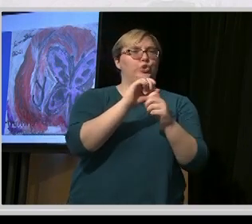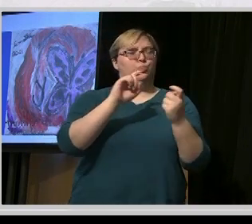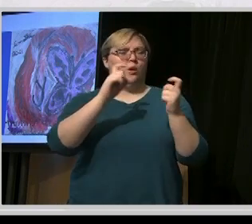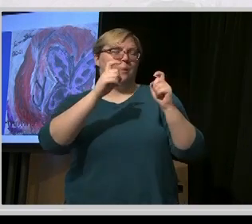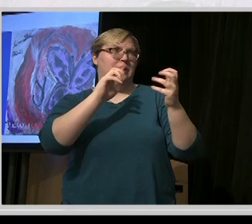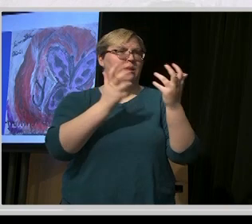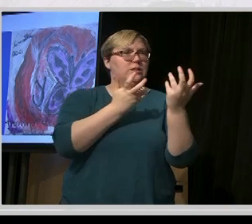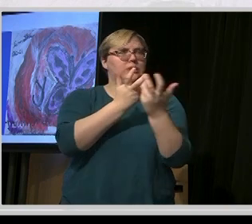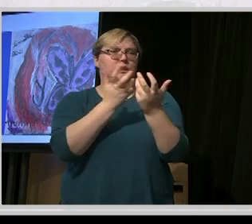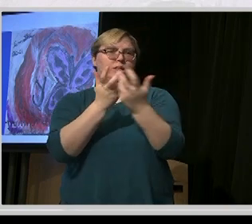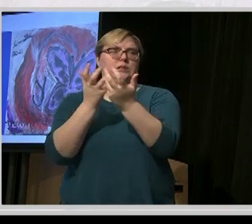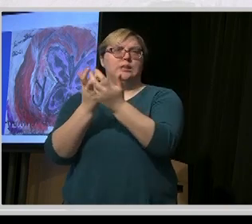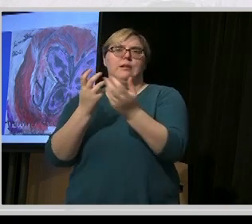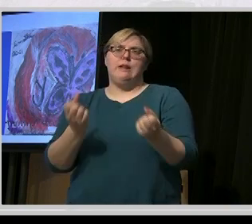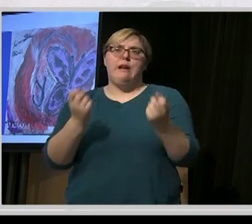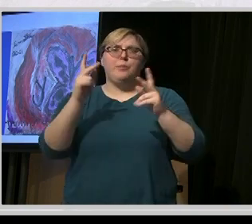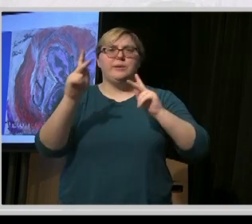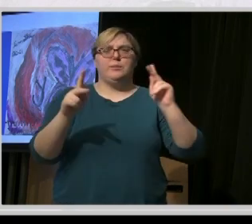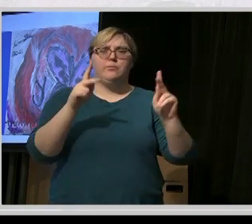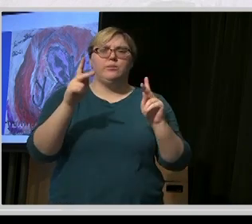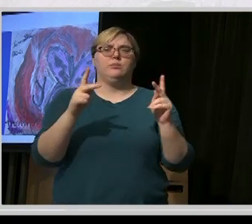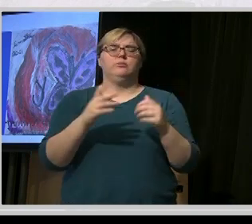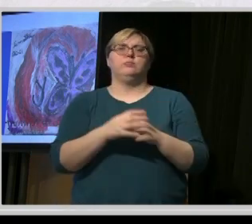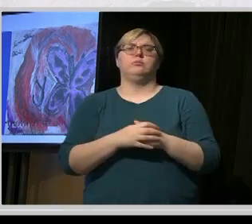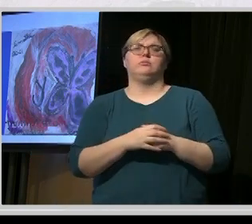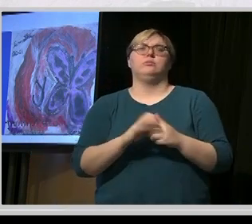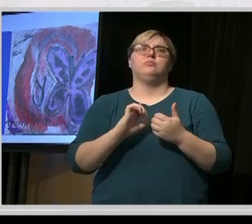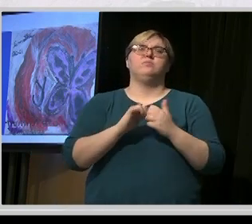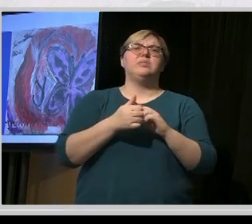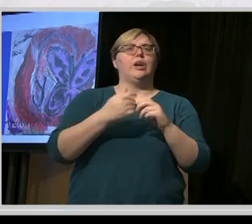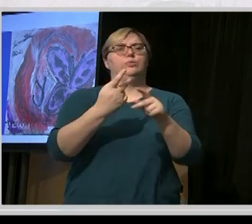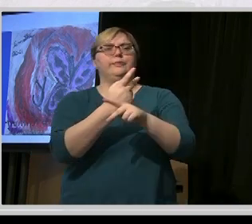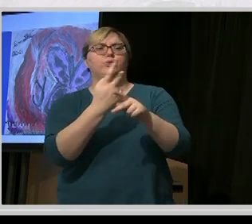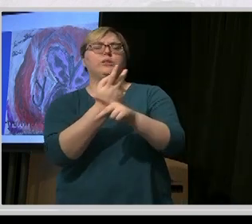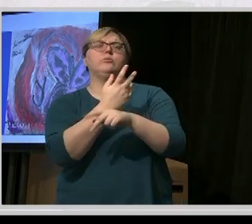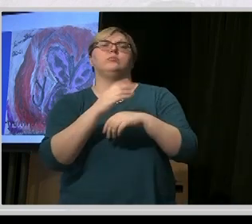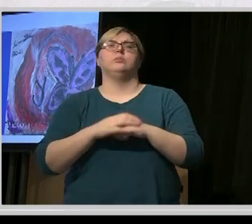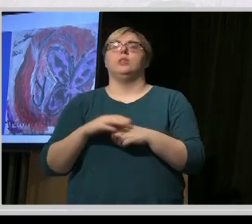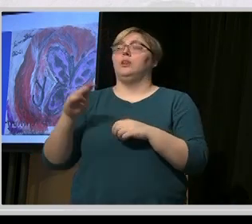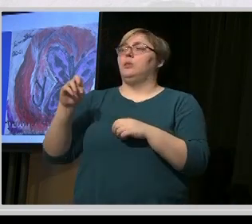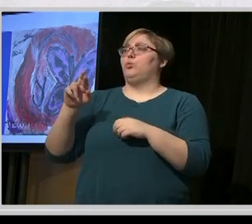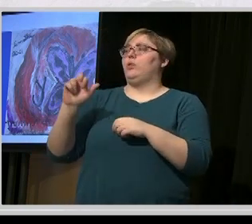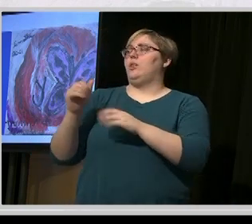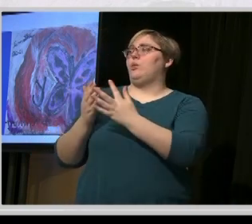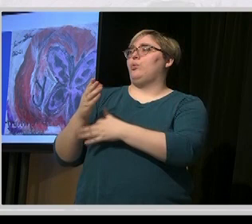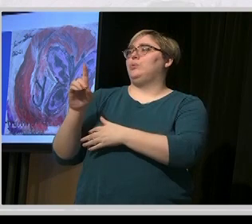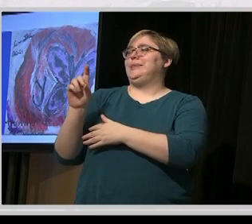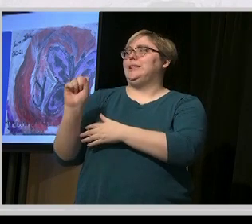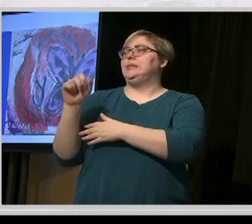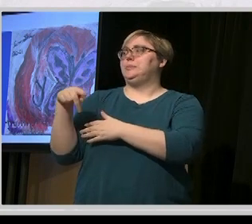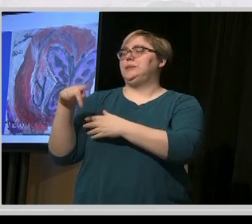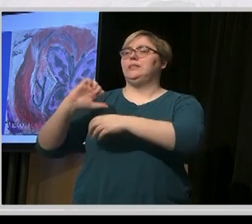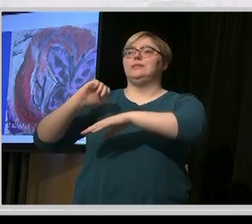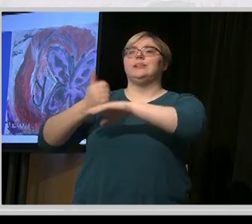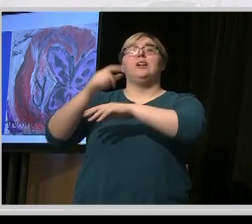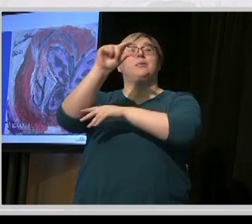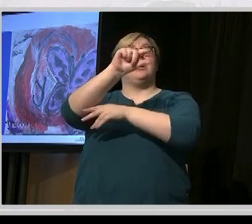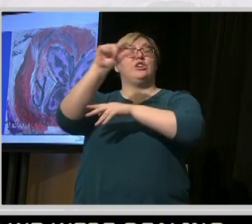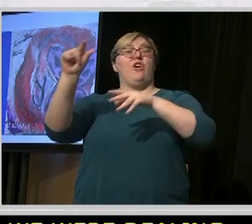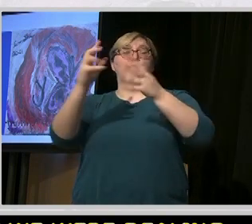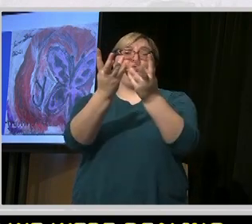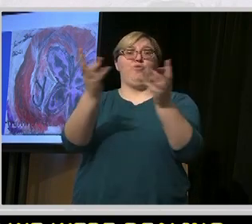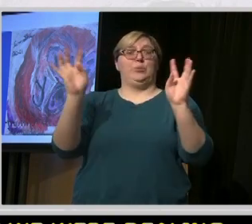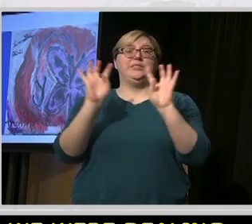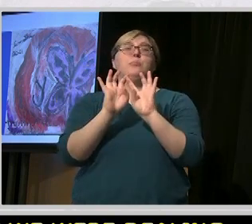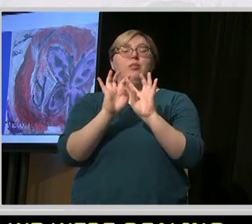exactly what we were dealing with. Maria, through the DSP, set up a government round table. For the first time, we got